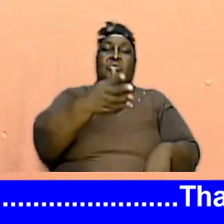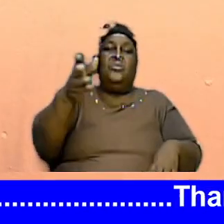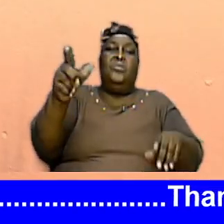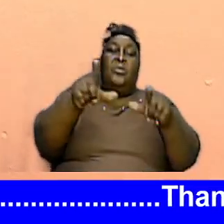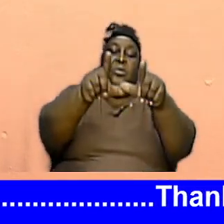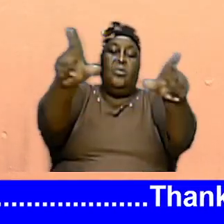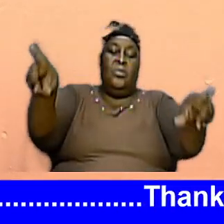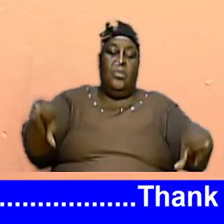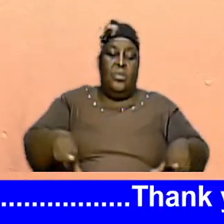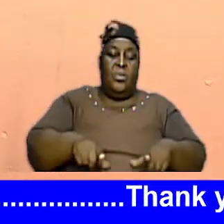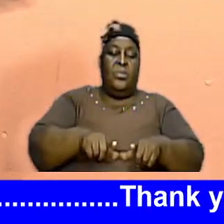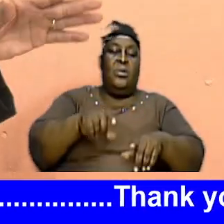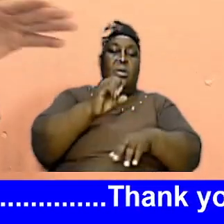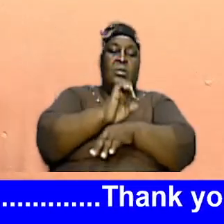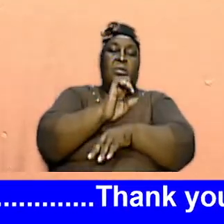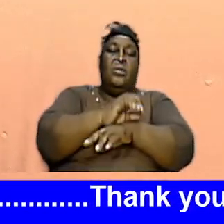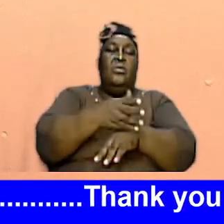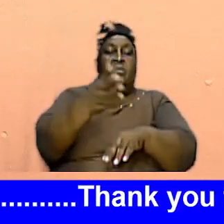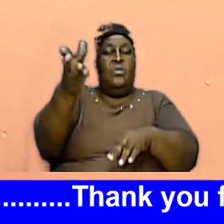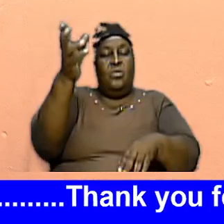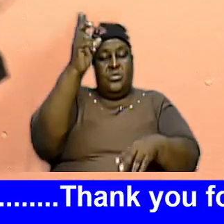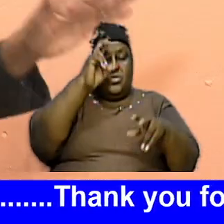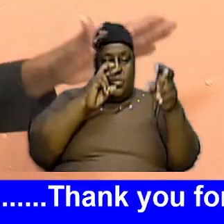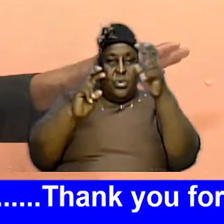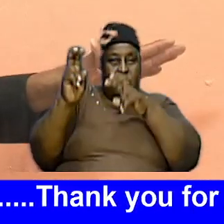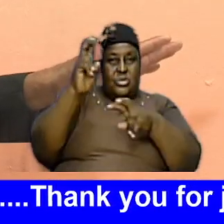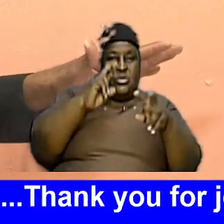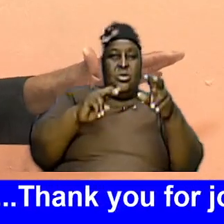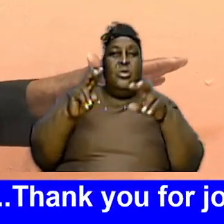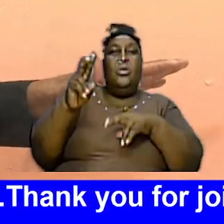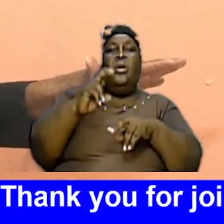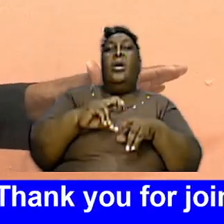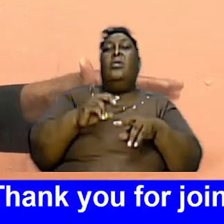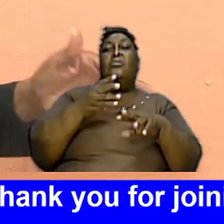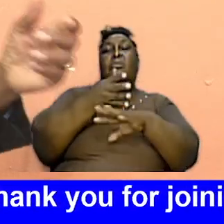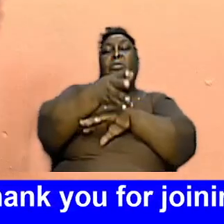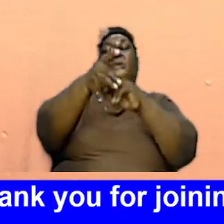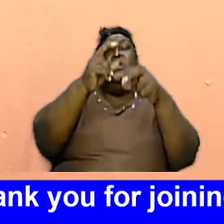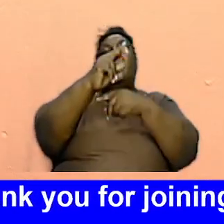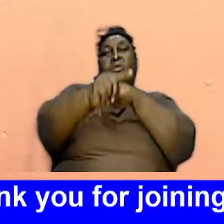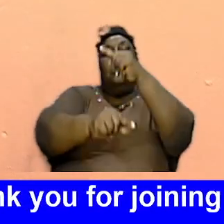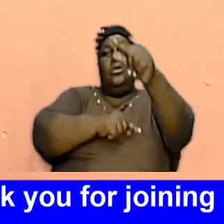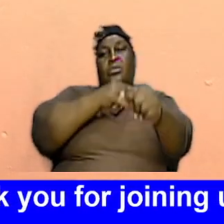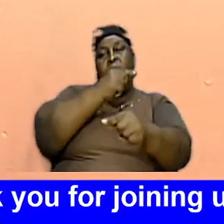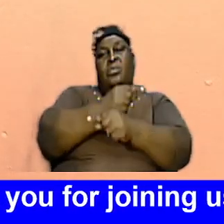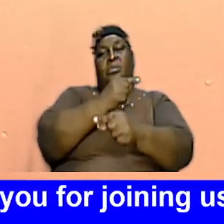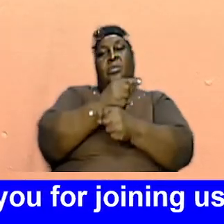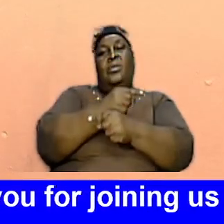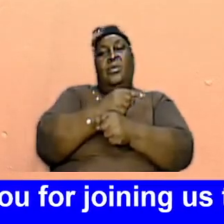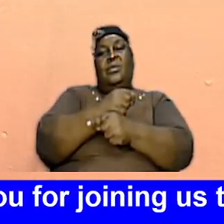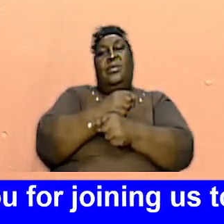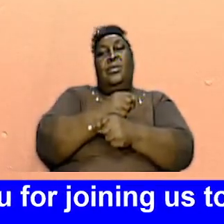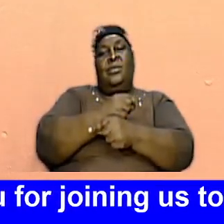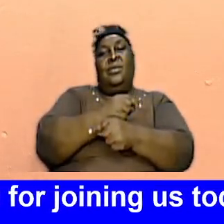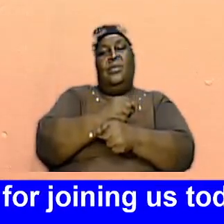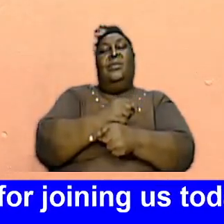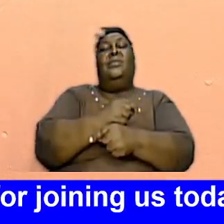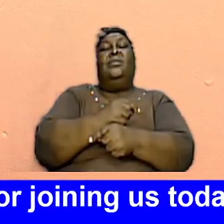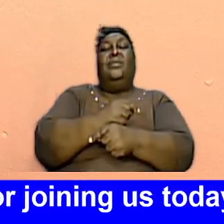Assembly Those Who Are Watching From Across The Globe Wherever You Are And You See This Receive